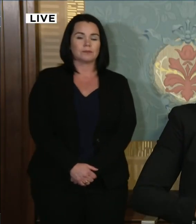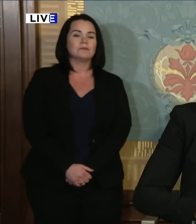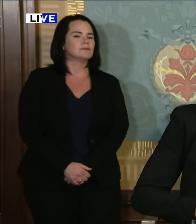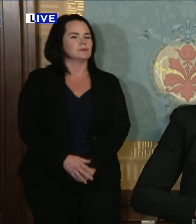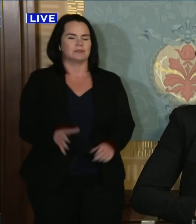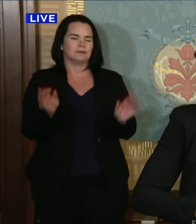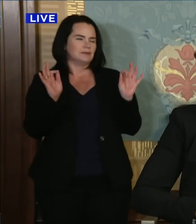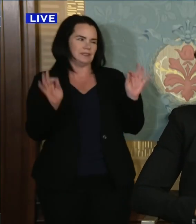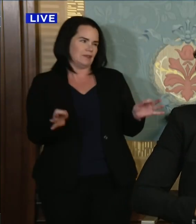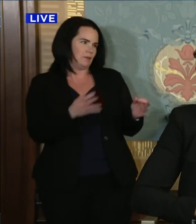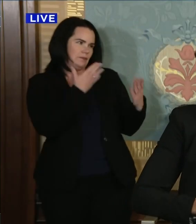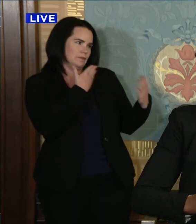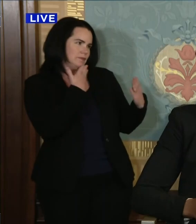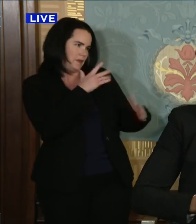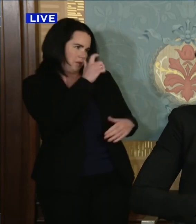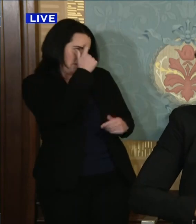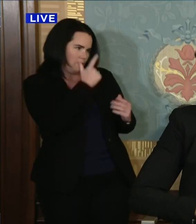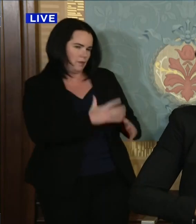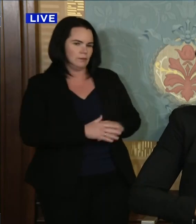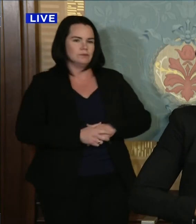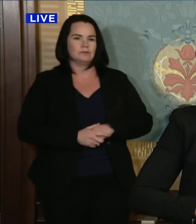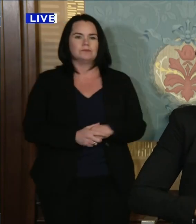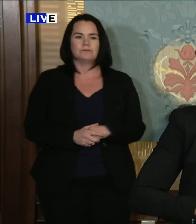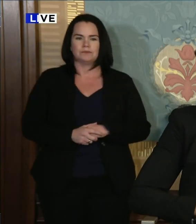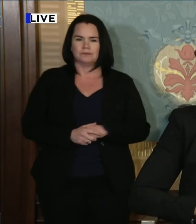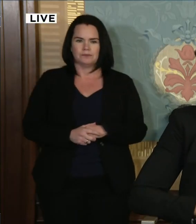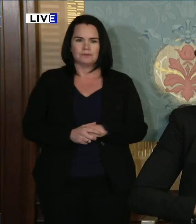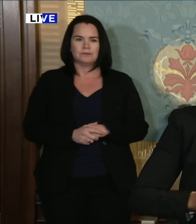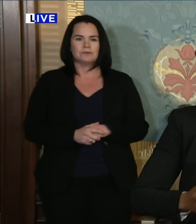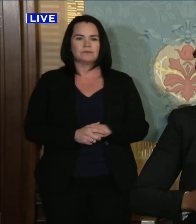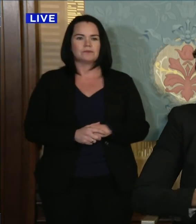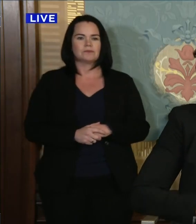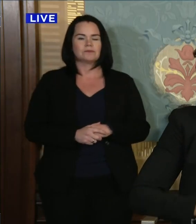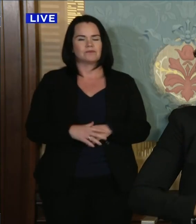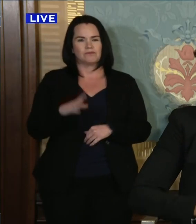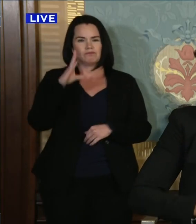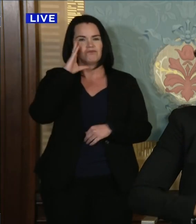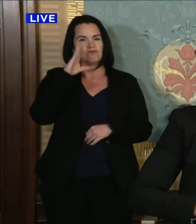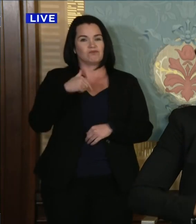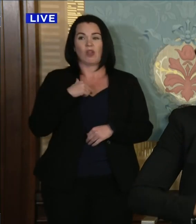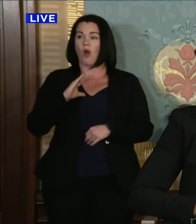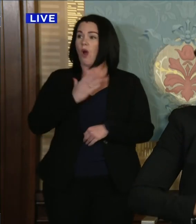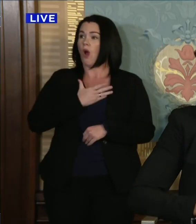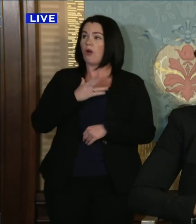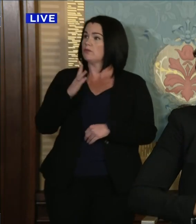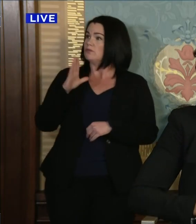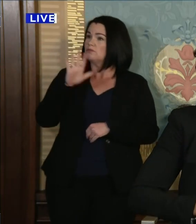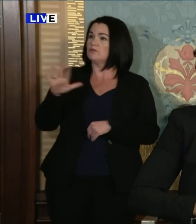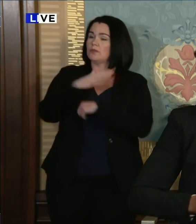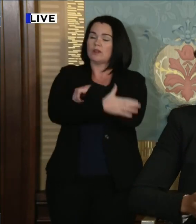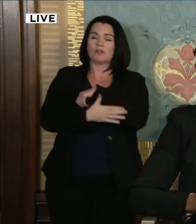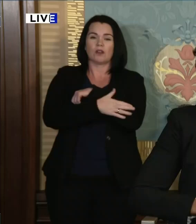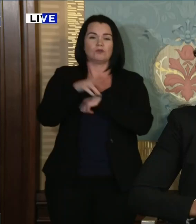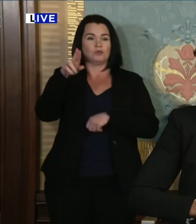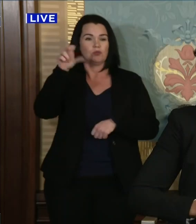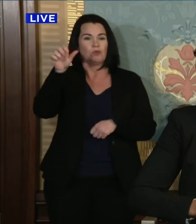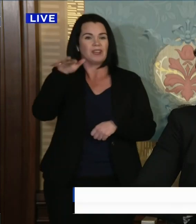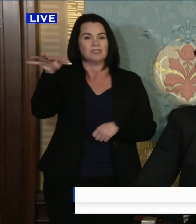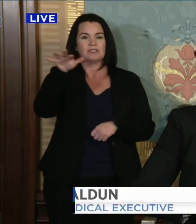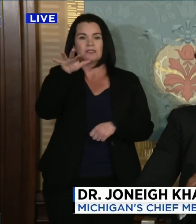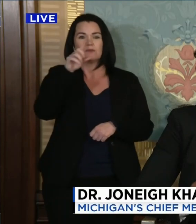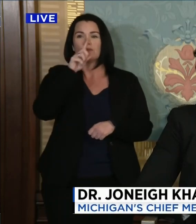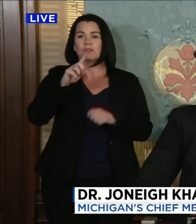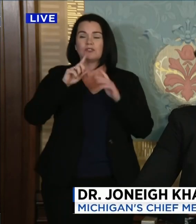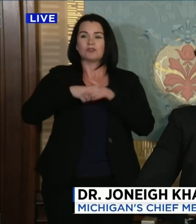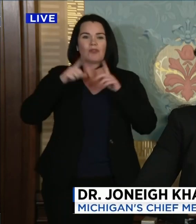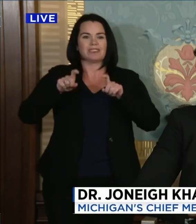Absolutely thank you Governor Whitmer. There's no question that as a country we were late when it came to testing. Because of that we've